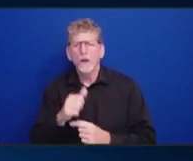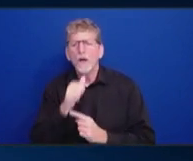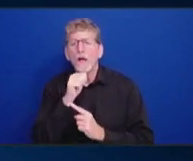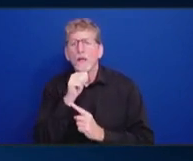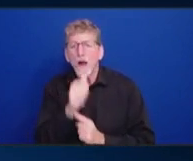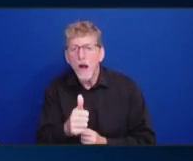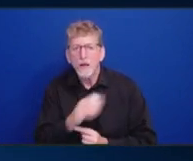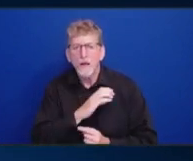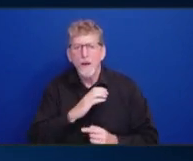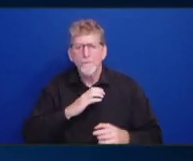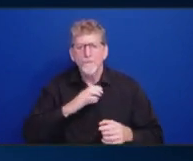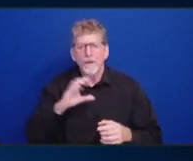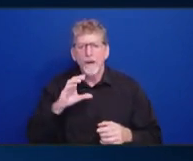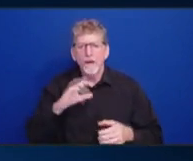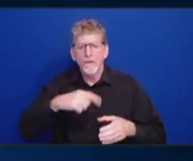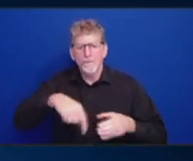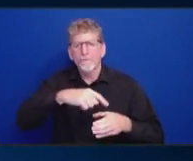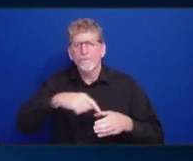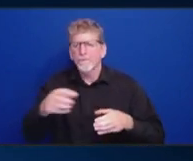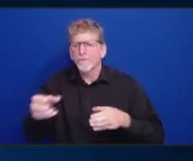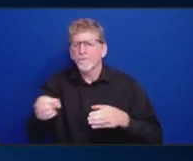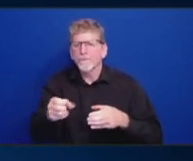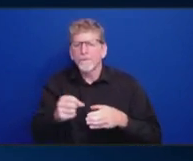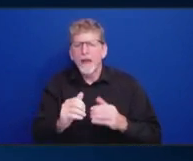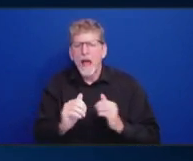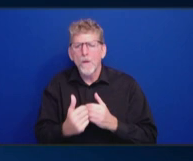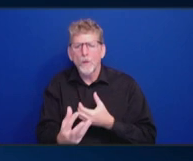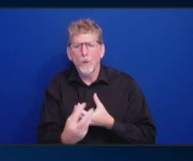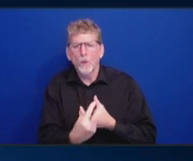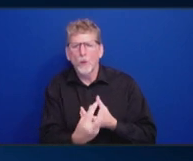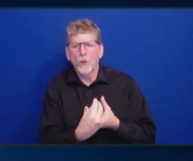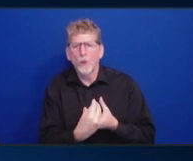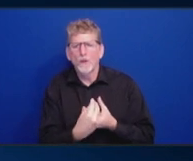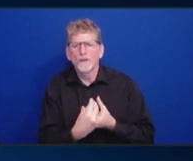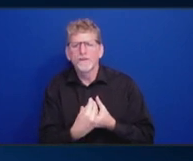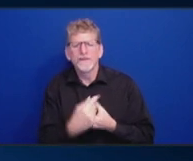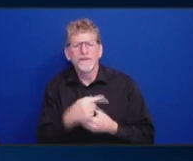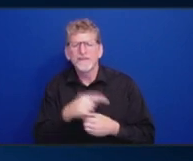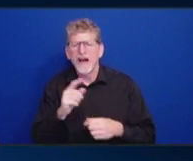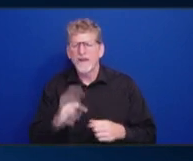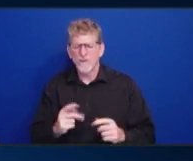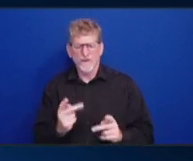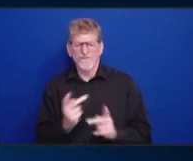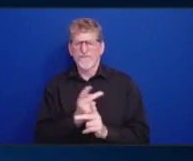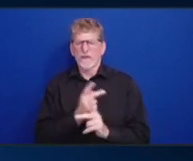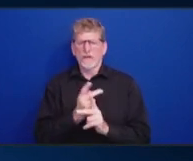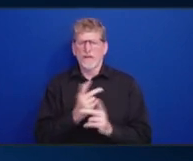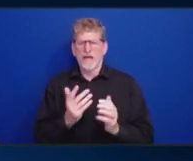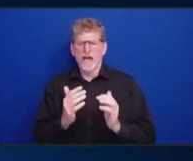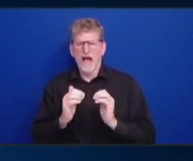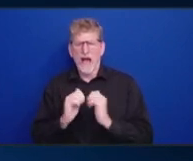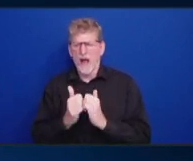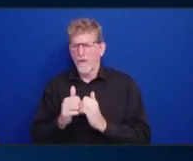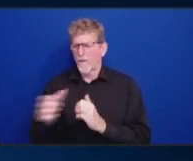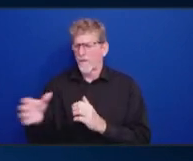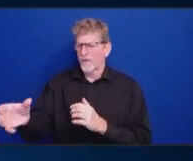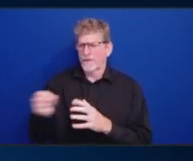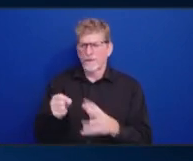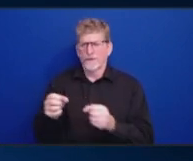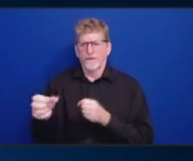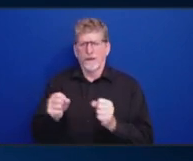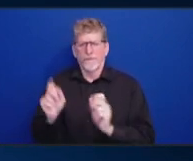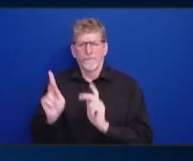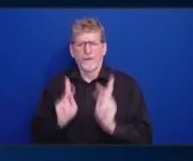criteria for choosing people. Emily Yeah. And I want to make sure that one thing I would highly